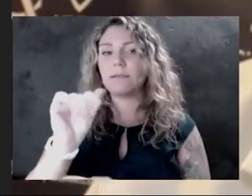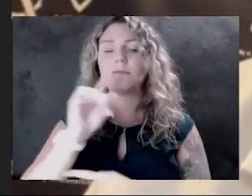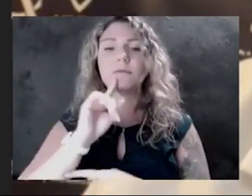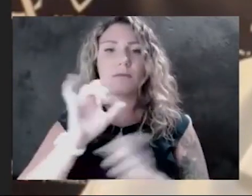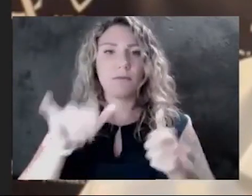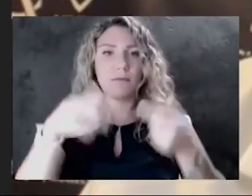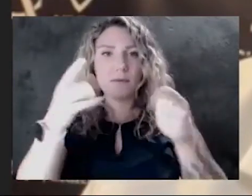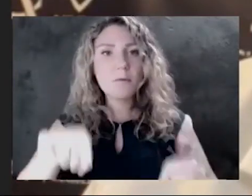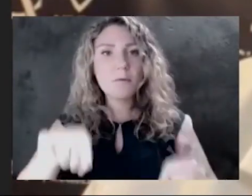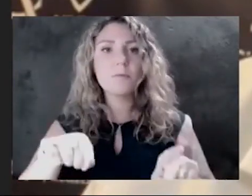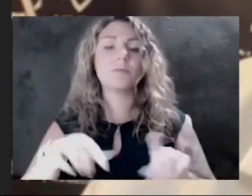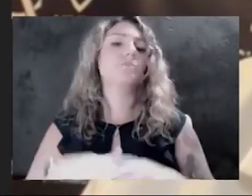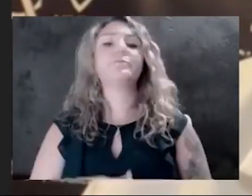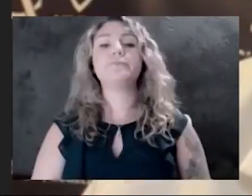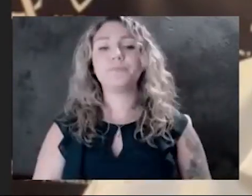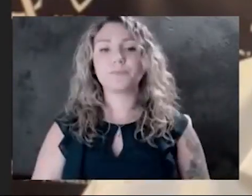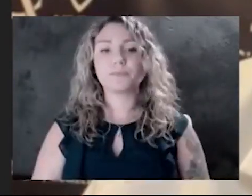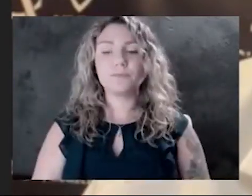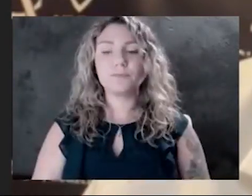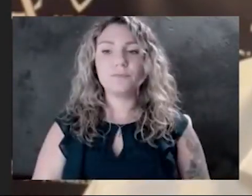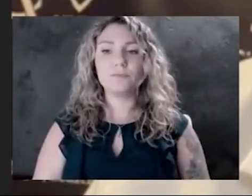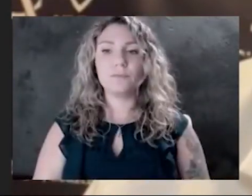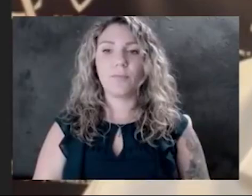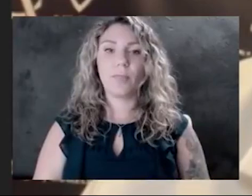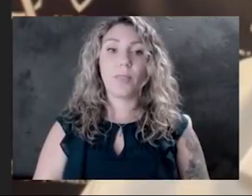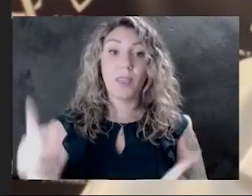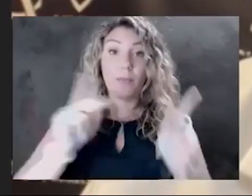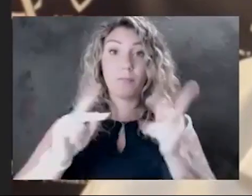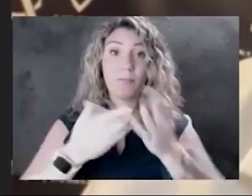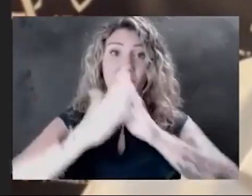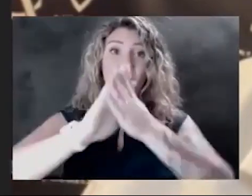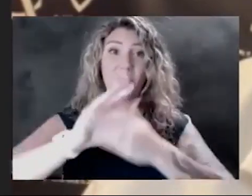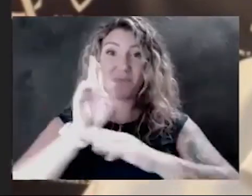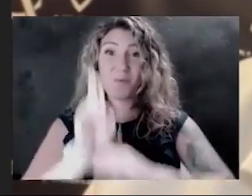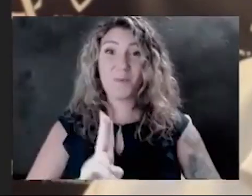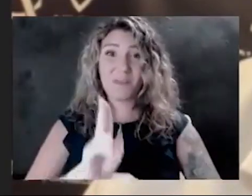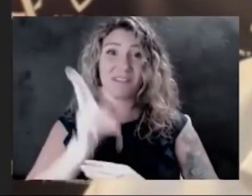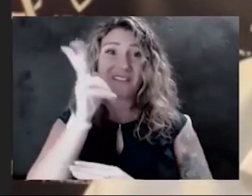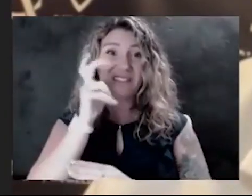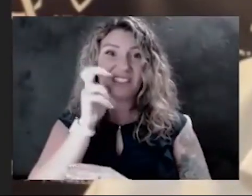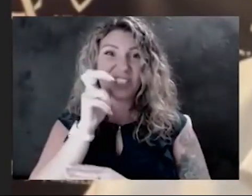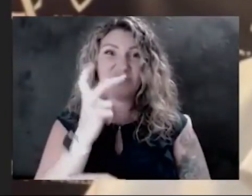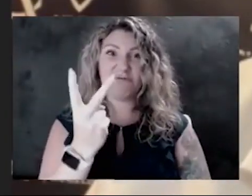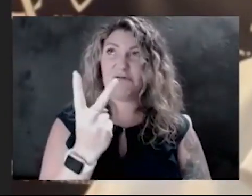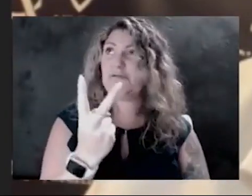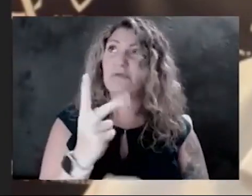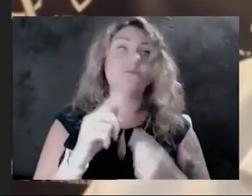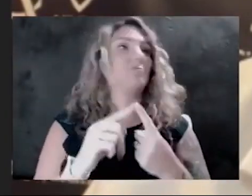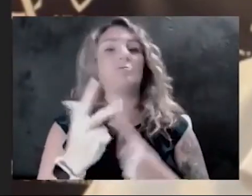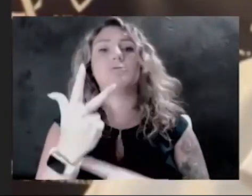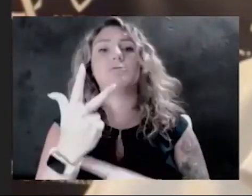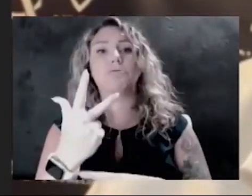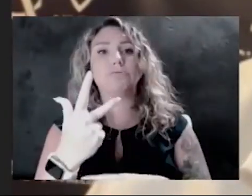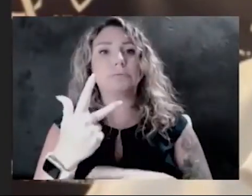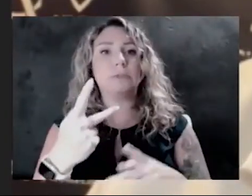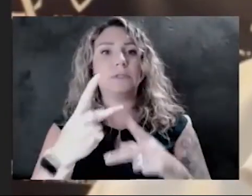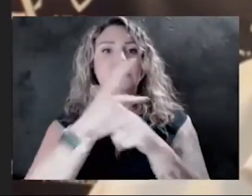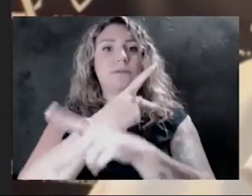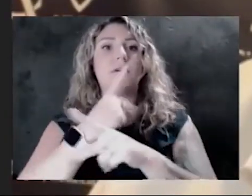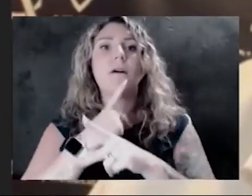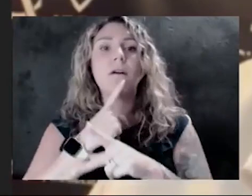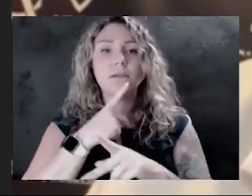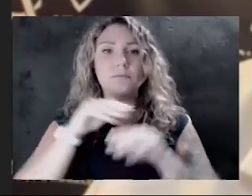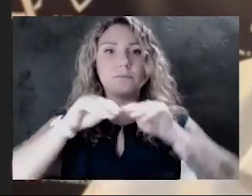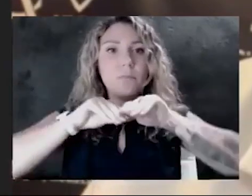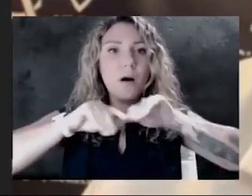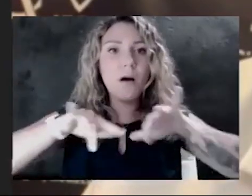as people have gotten used to hearing, this is two to three times as contagious as the previous variant.